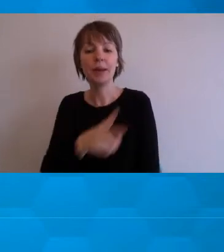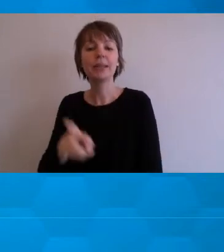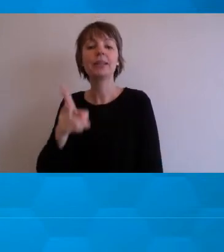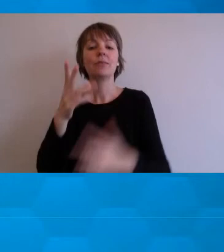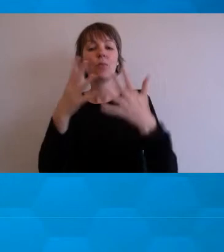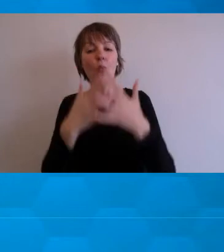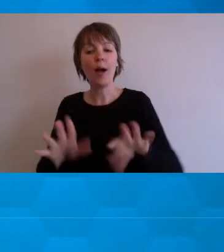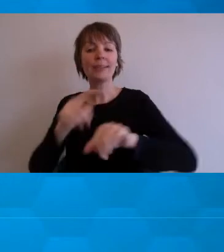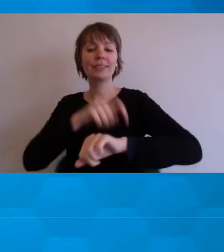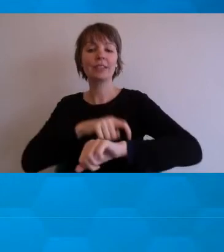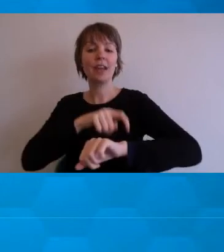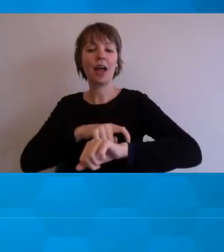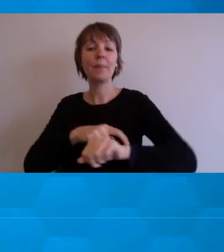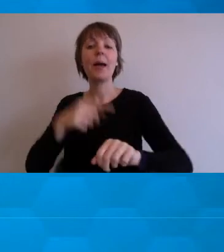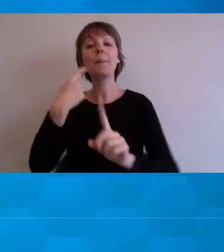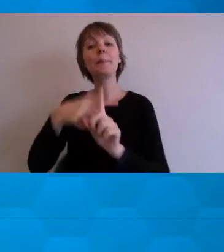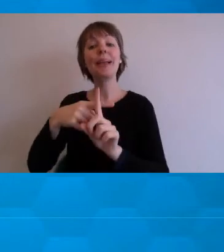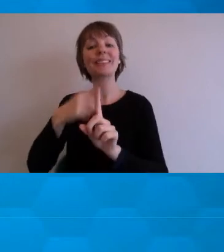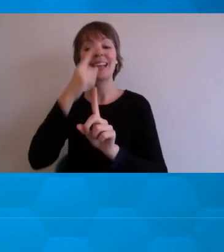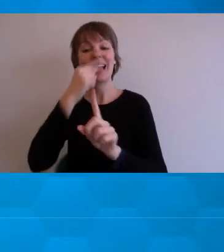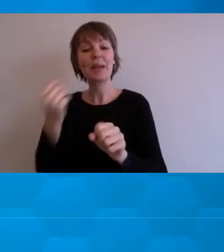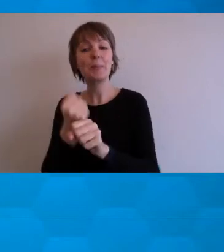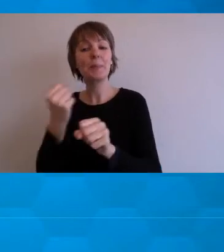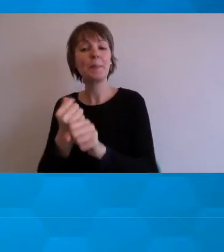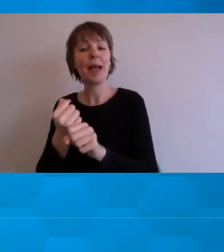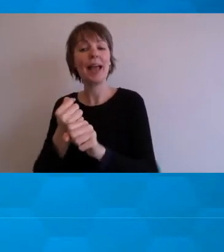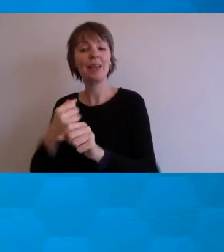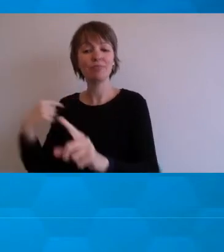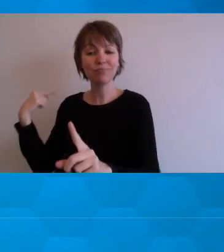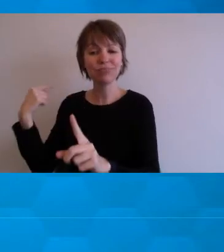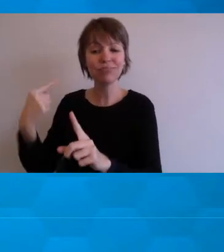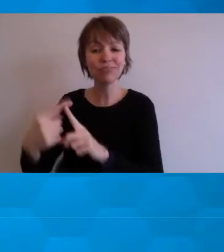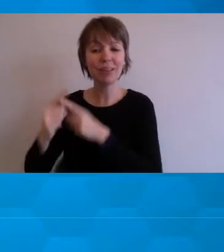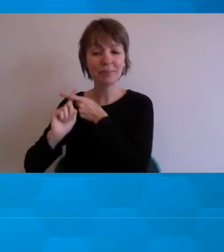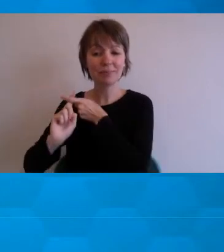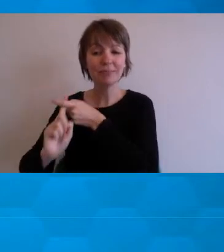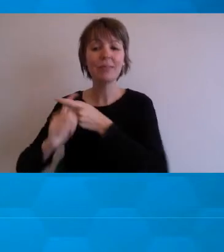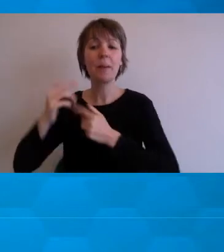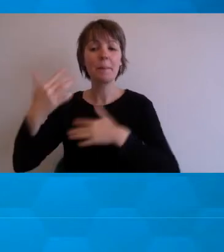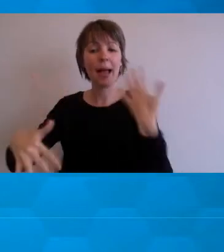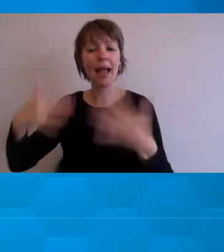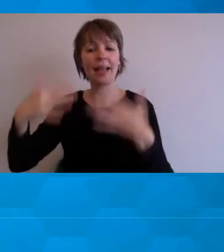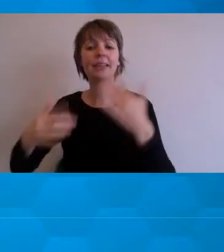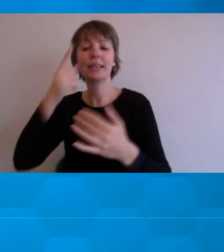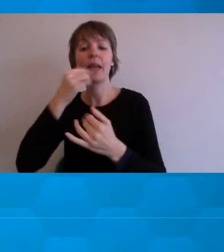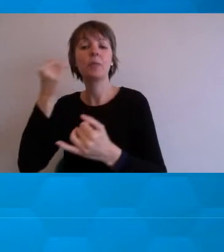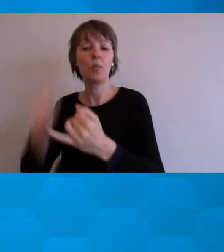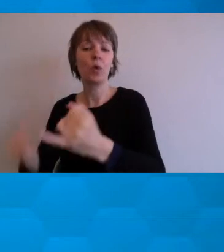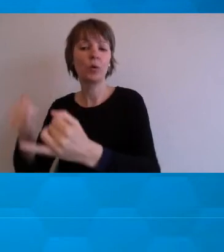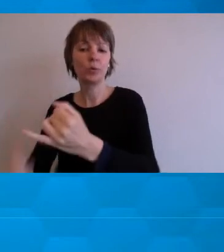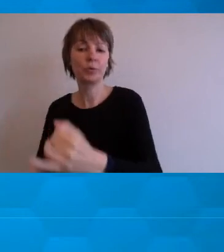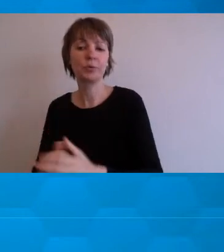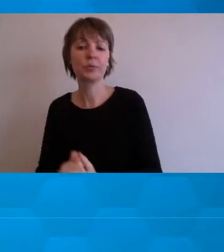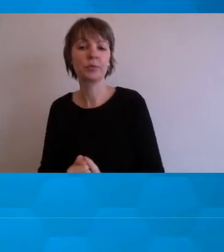student's chronic pain. It could also have been built as a multiple choice question. For example, banana